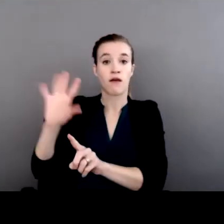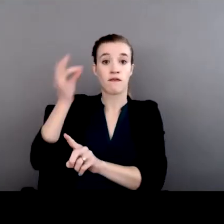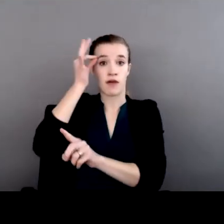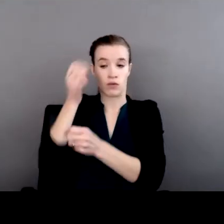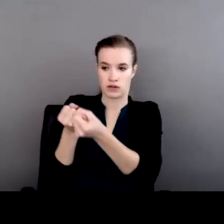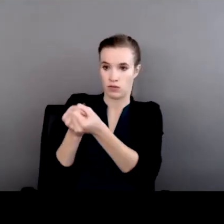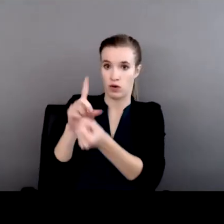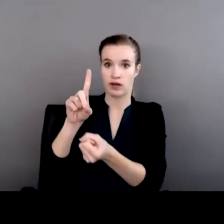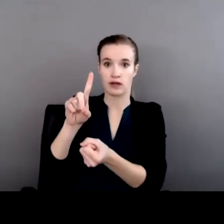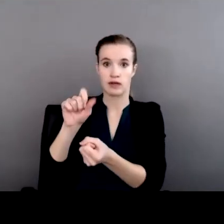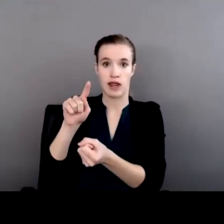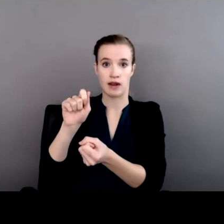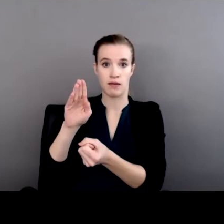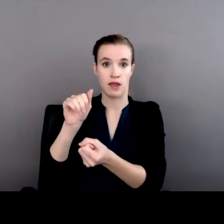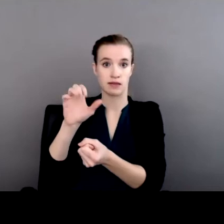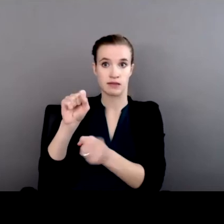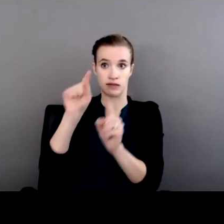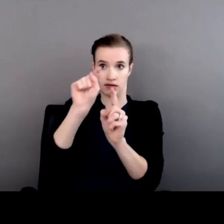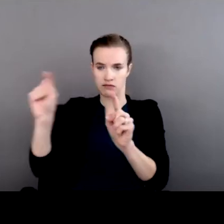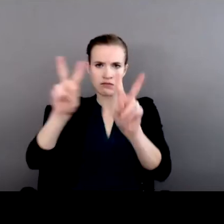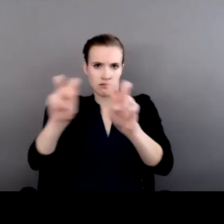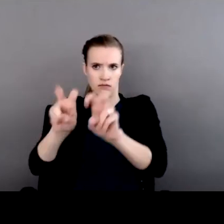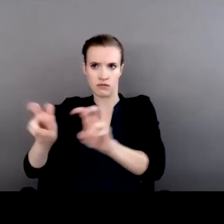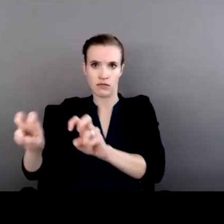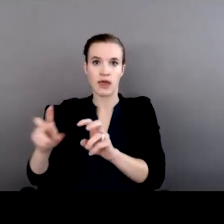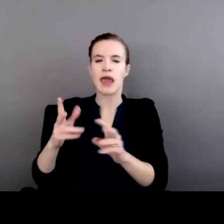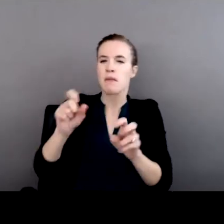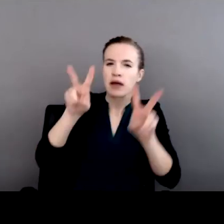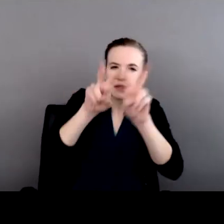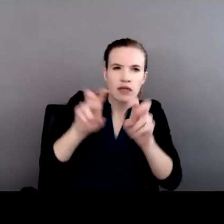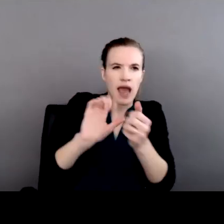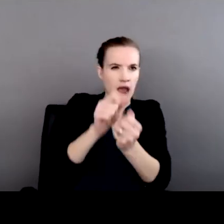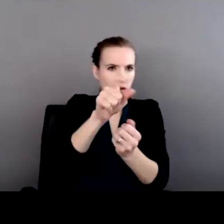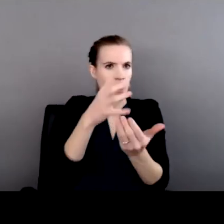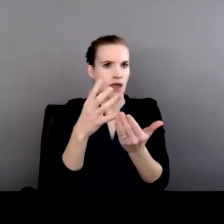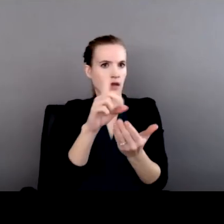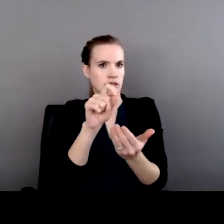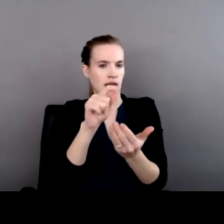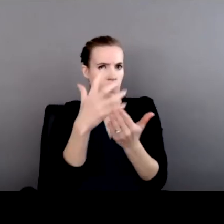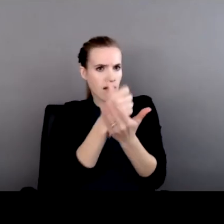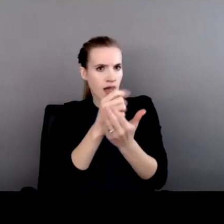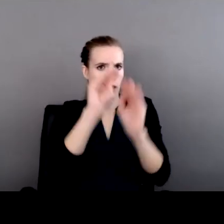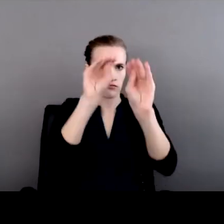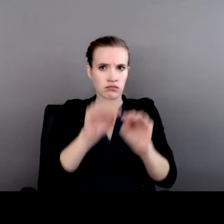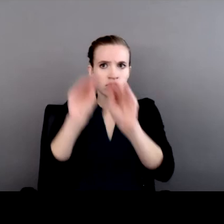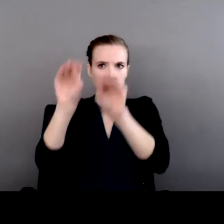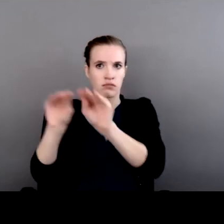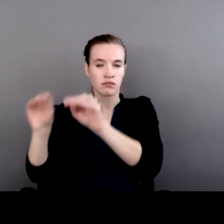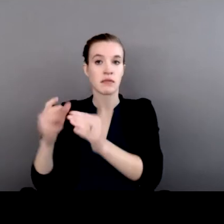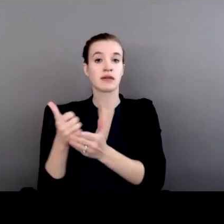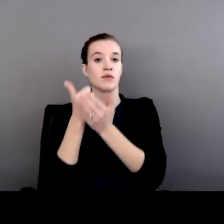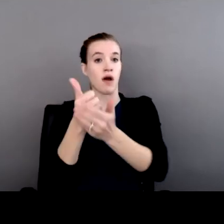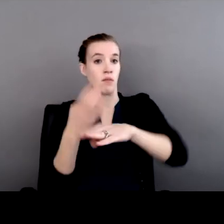and analyze data collection practices to identify ways to improve missing